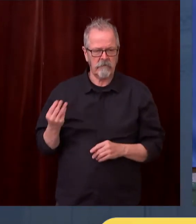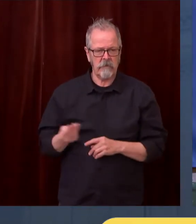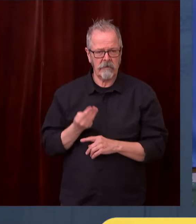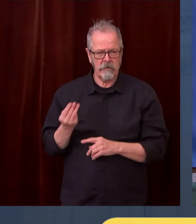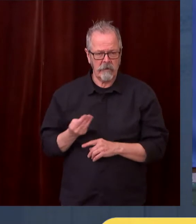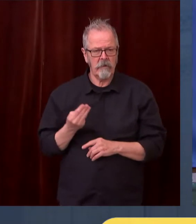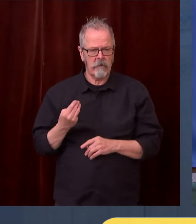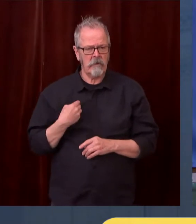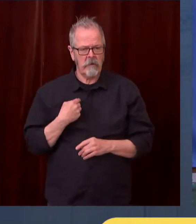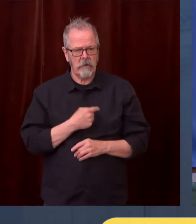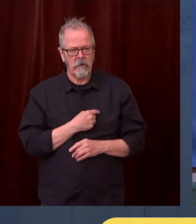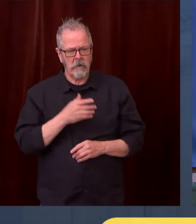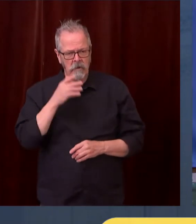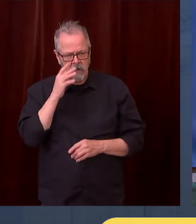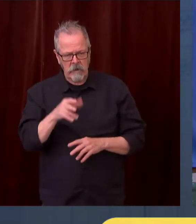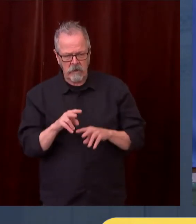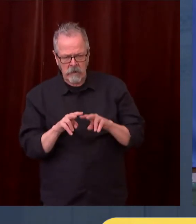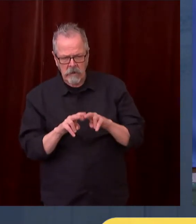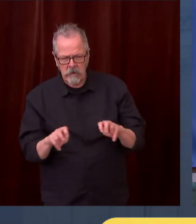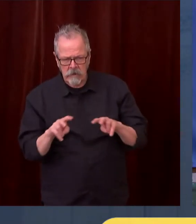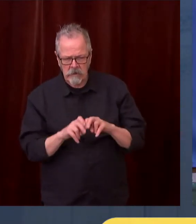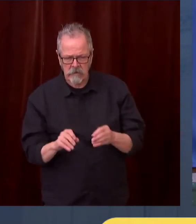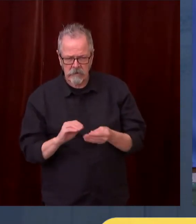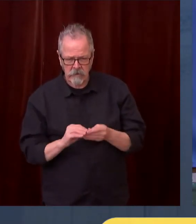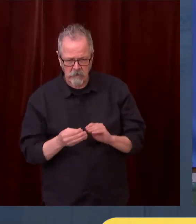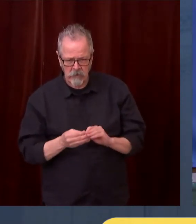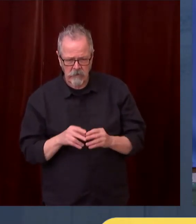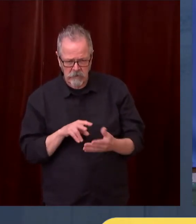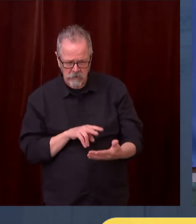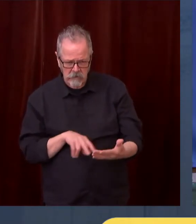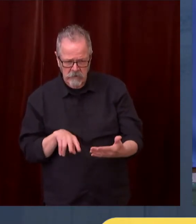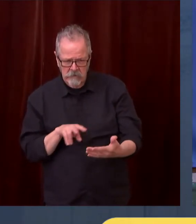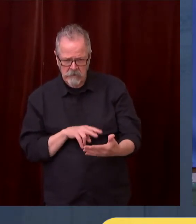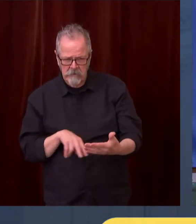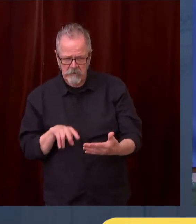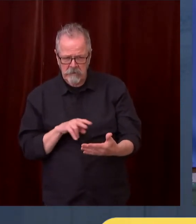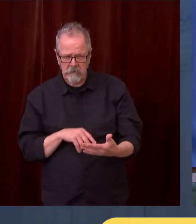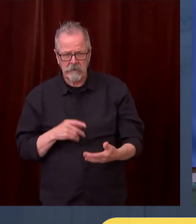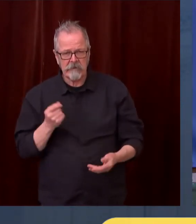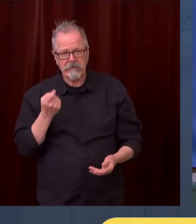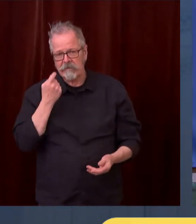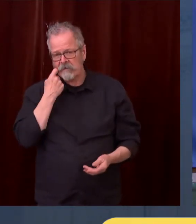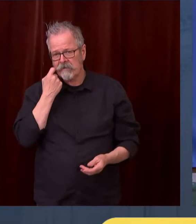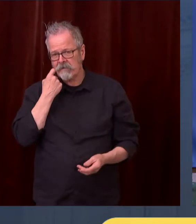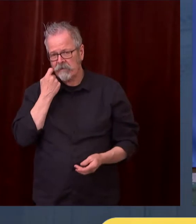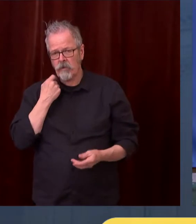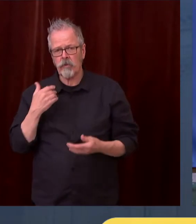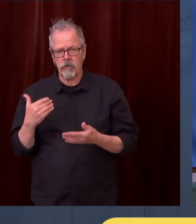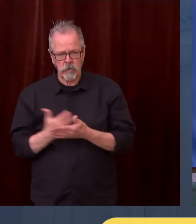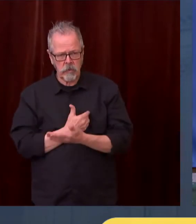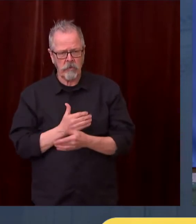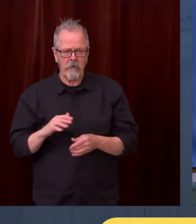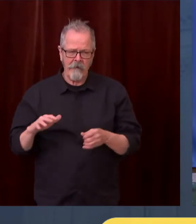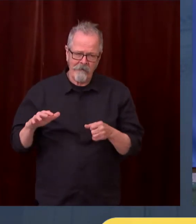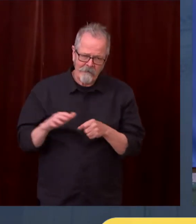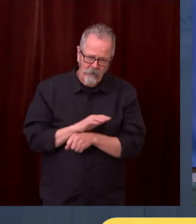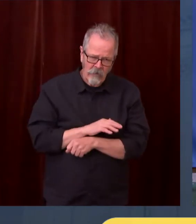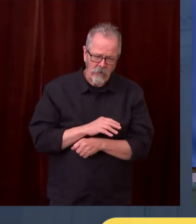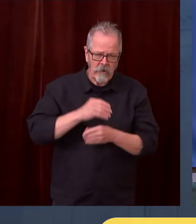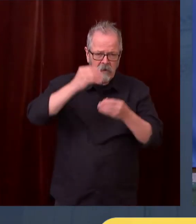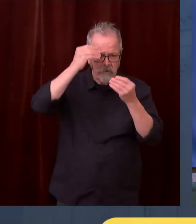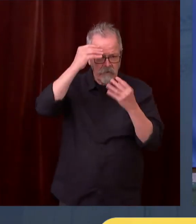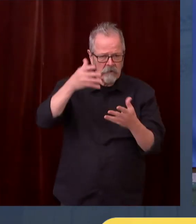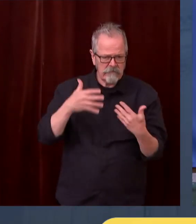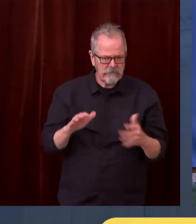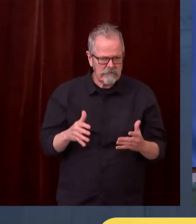available full numbers that are available in full, and the following Friday, that change, if